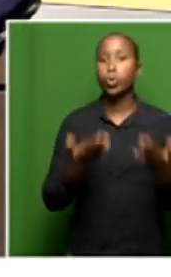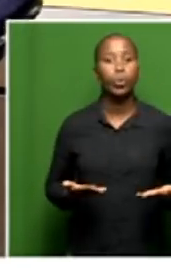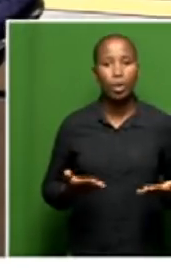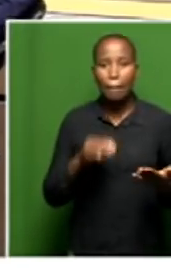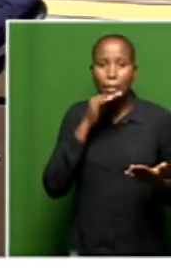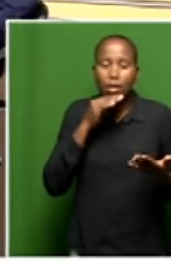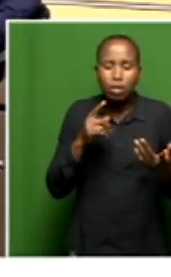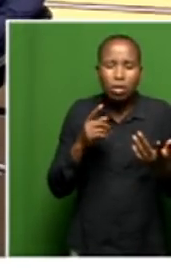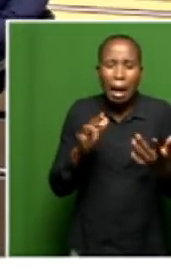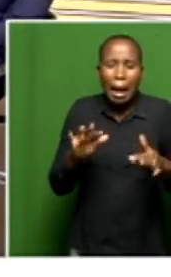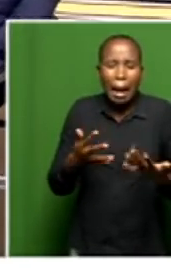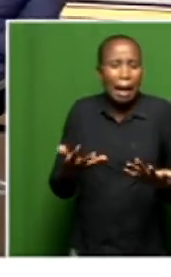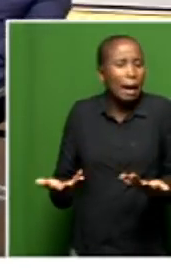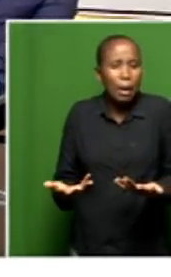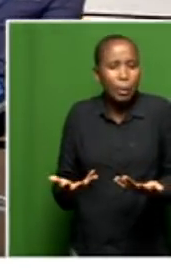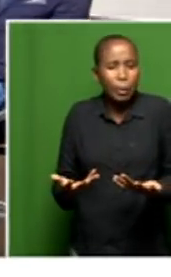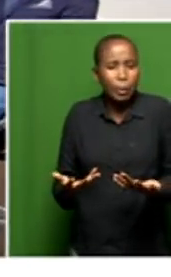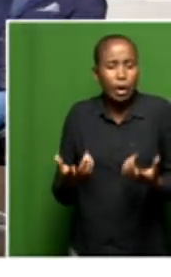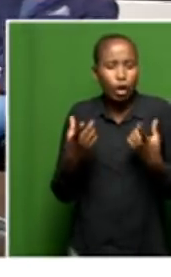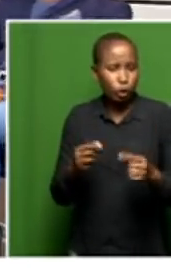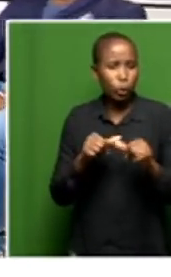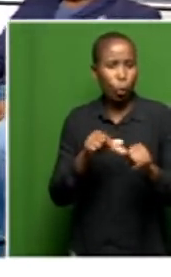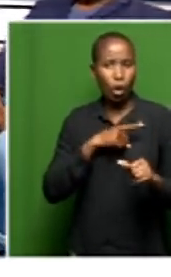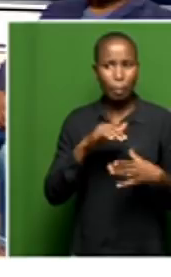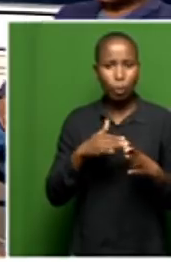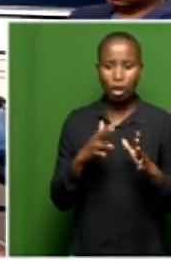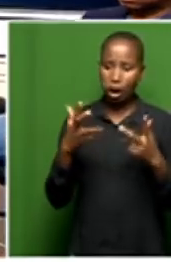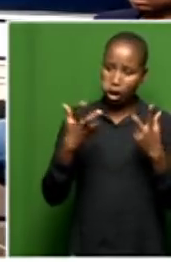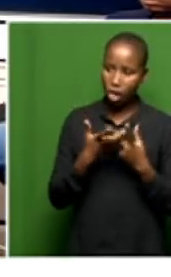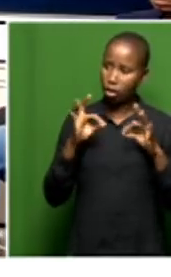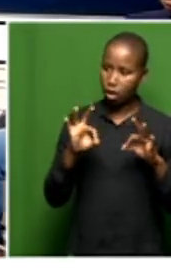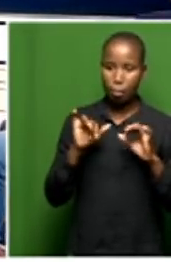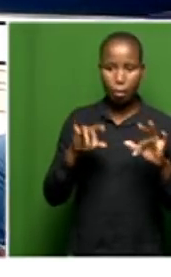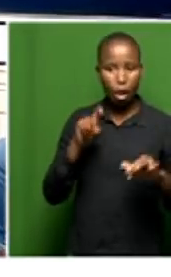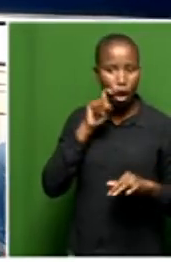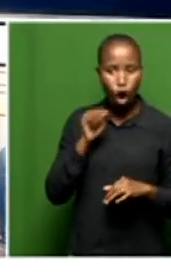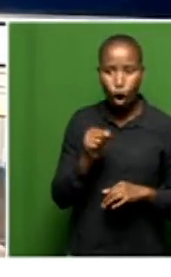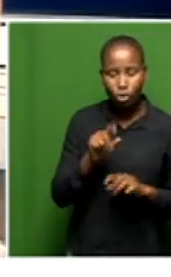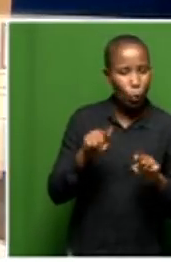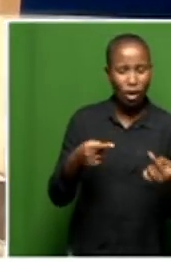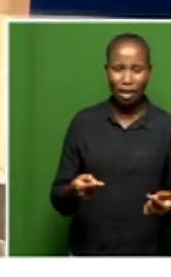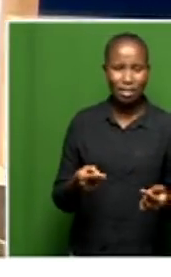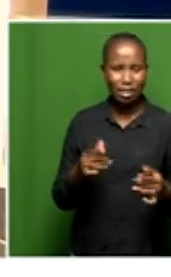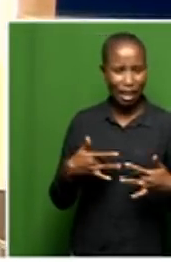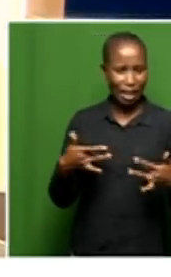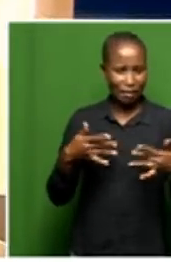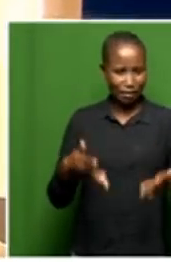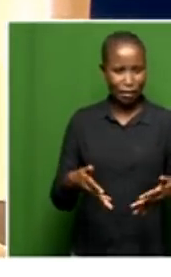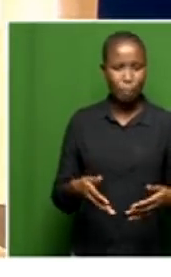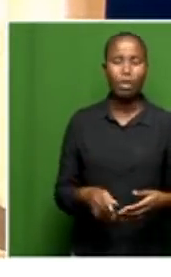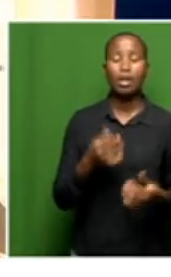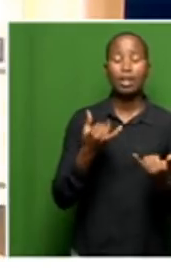particular building fit for purpose so that elderly people could be housed? But I want to ask about the specific incident